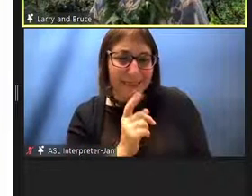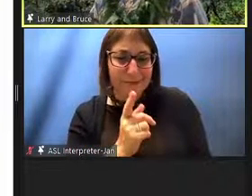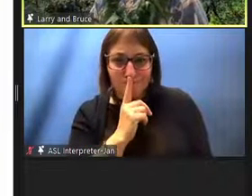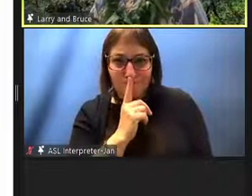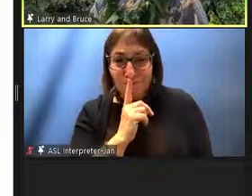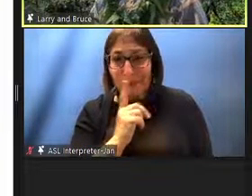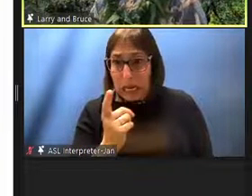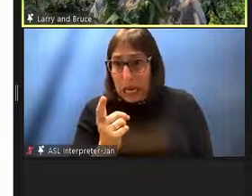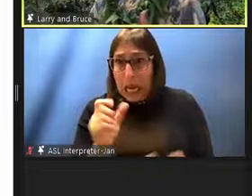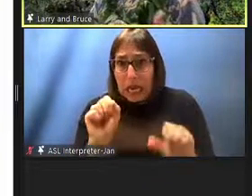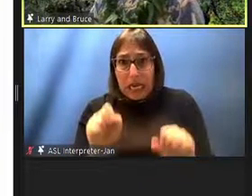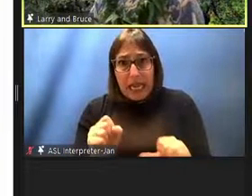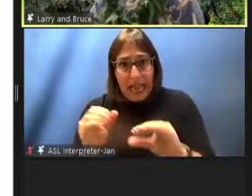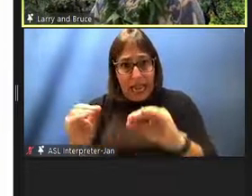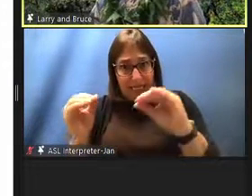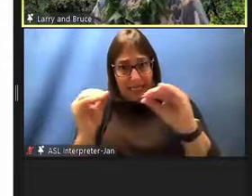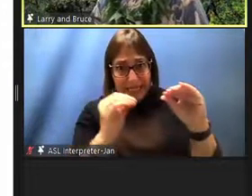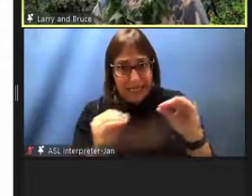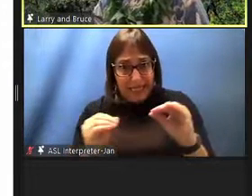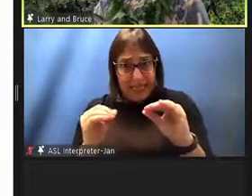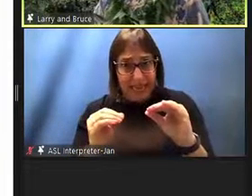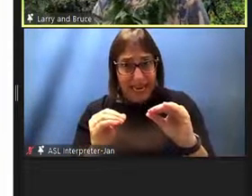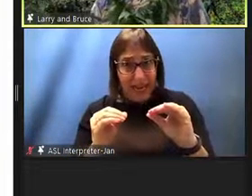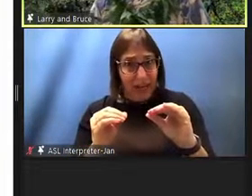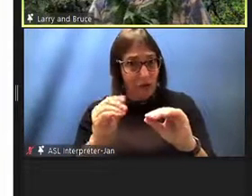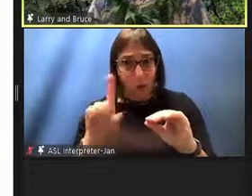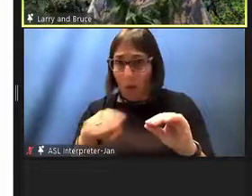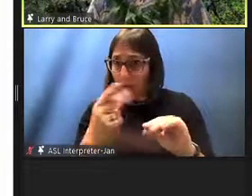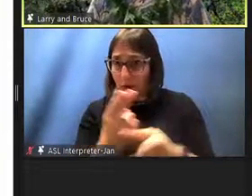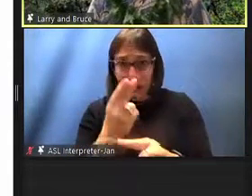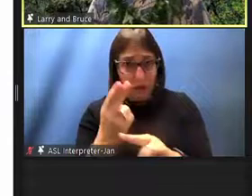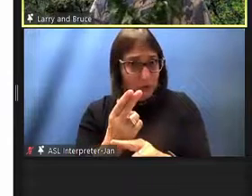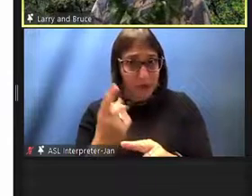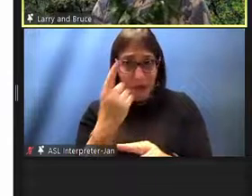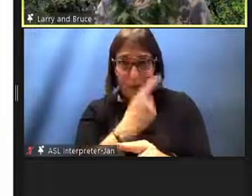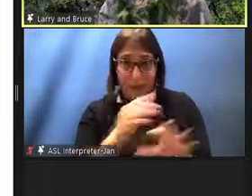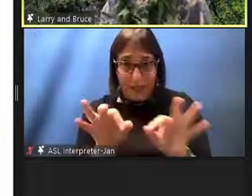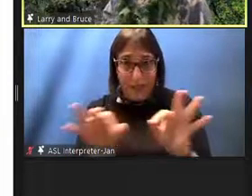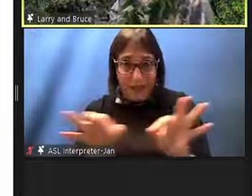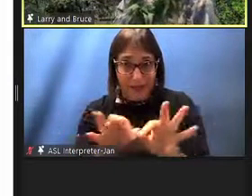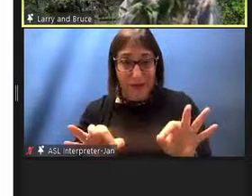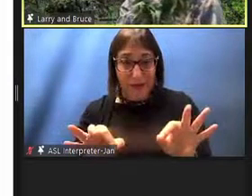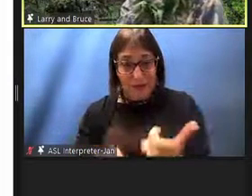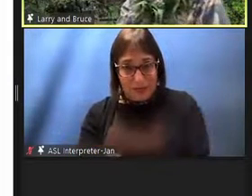entirely or educate our children entirely in Hawaiian.